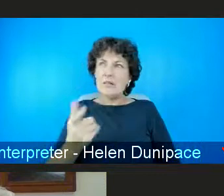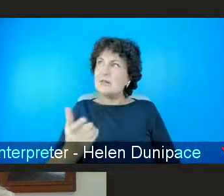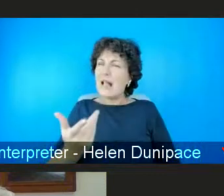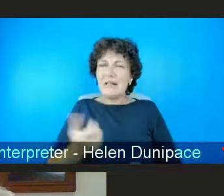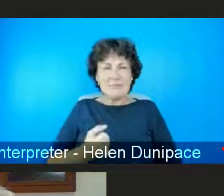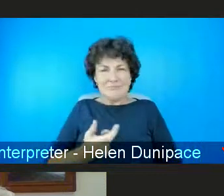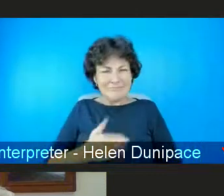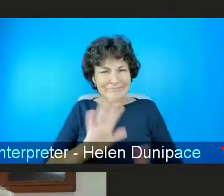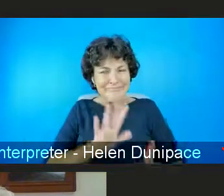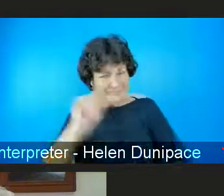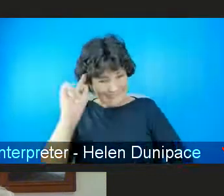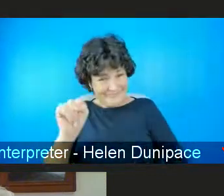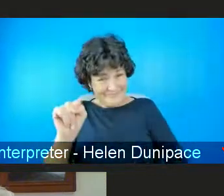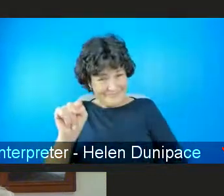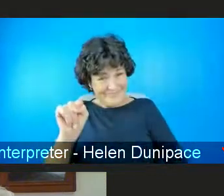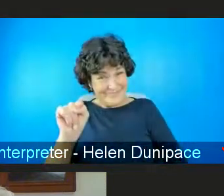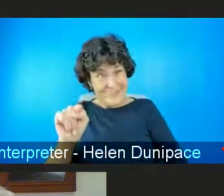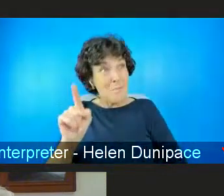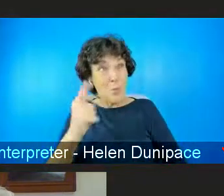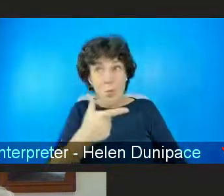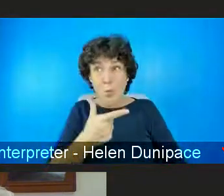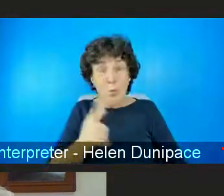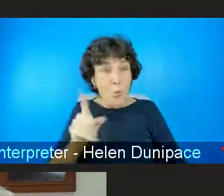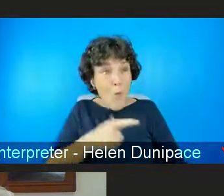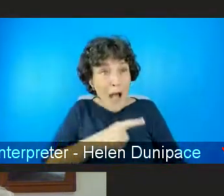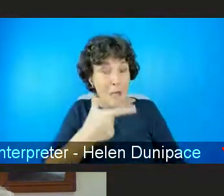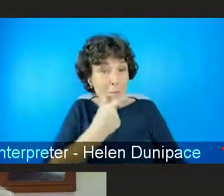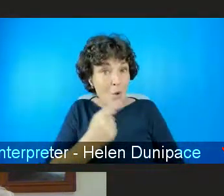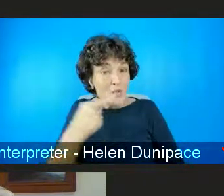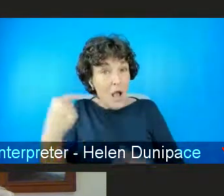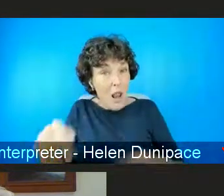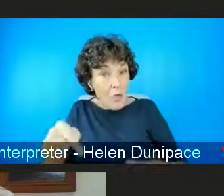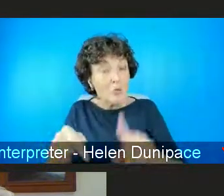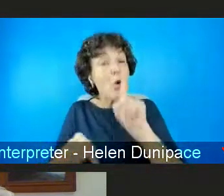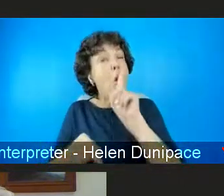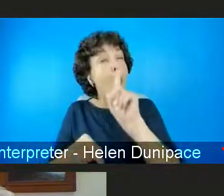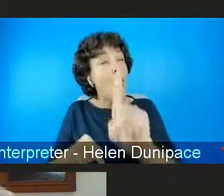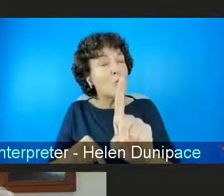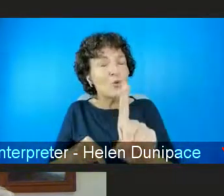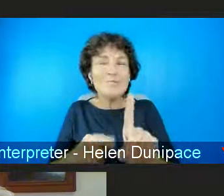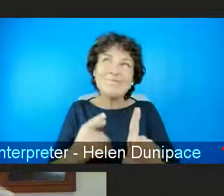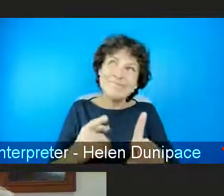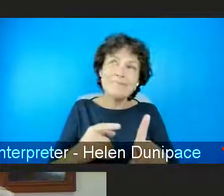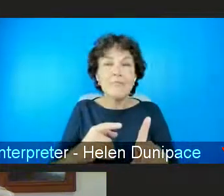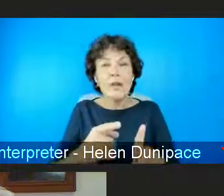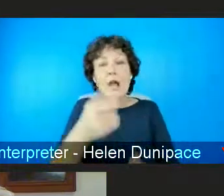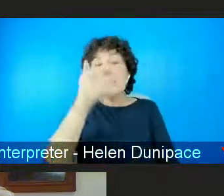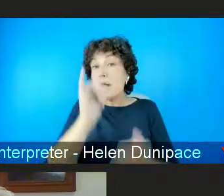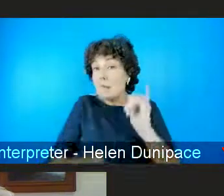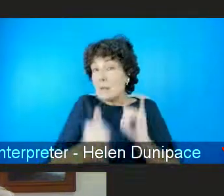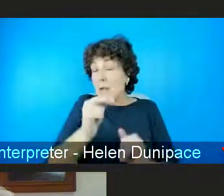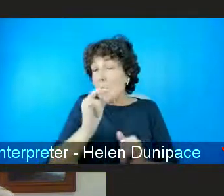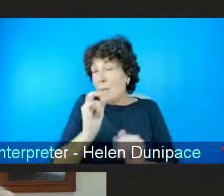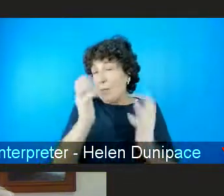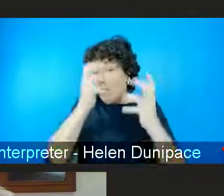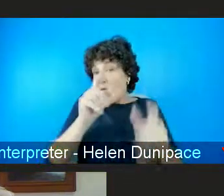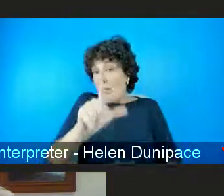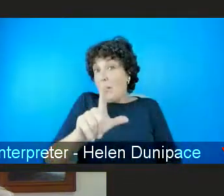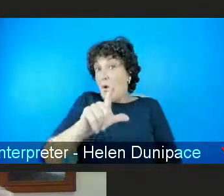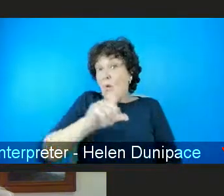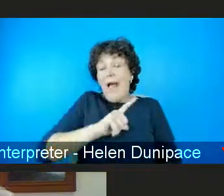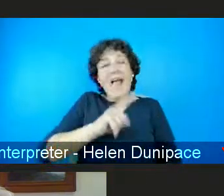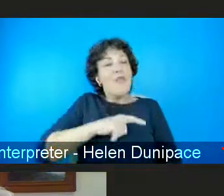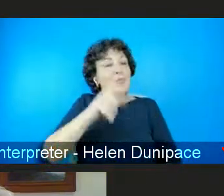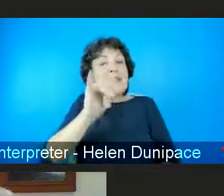gives me slight pause is i think sometimes if we focus on schools as though what's happening in schools is not also what's happening